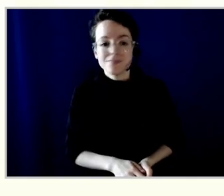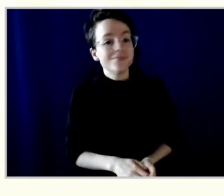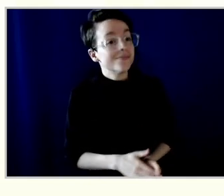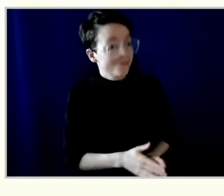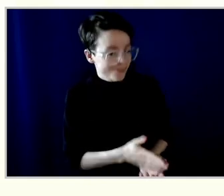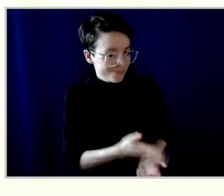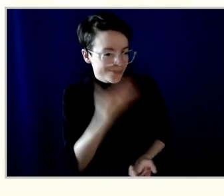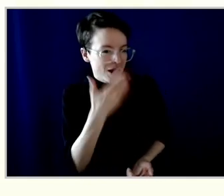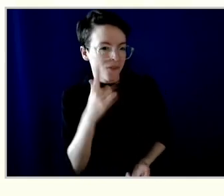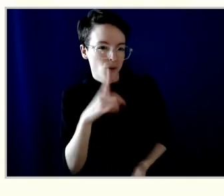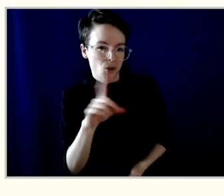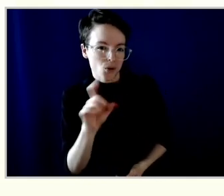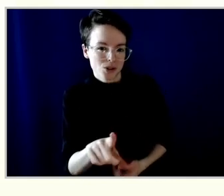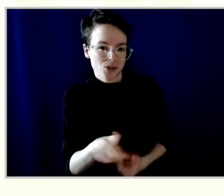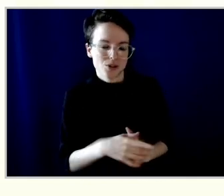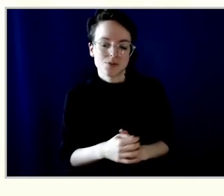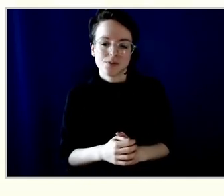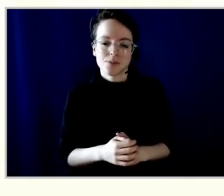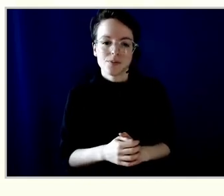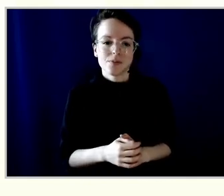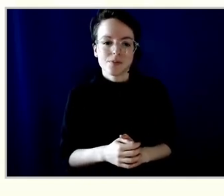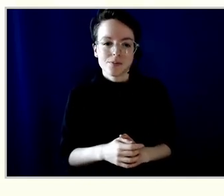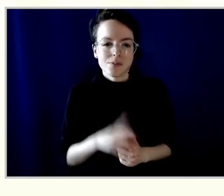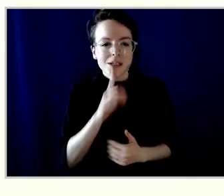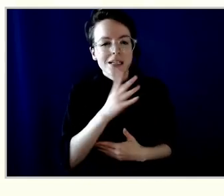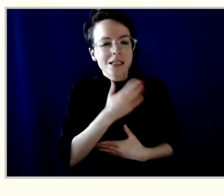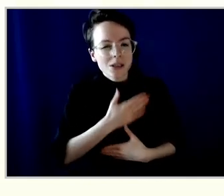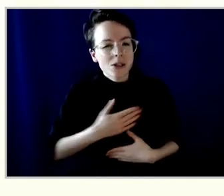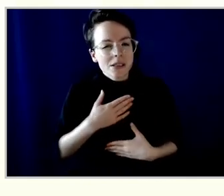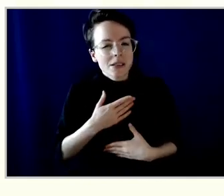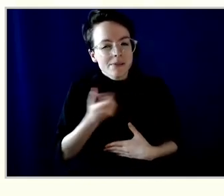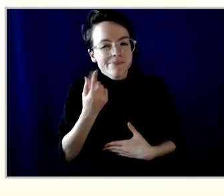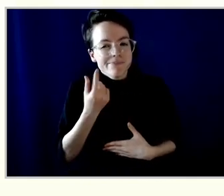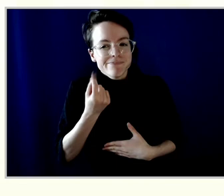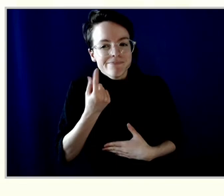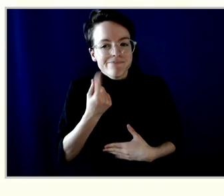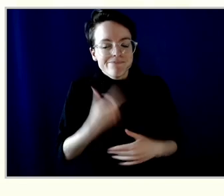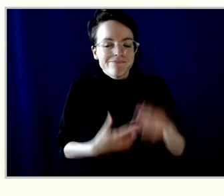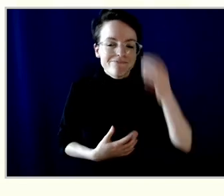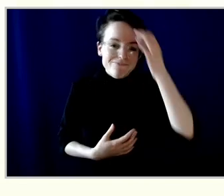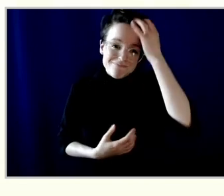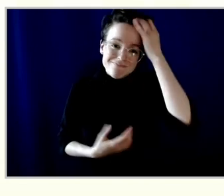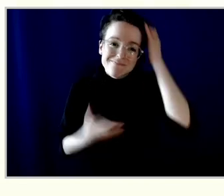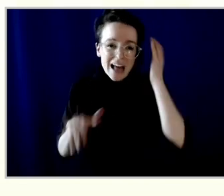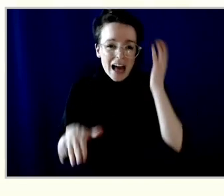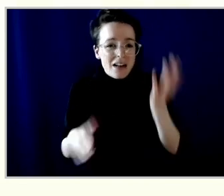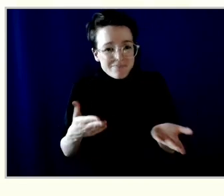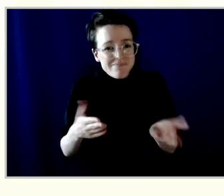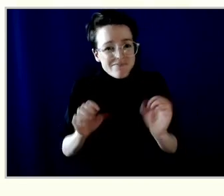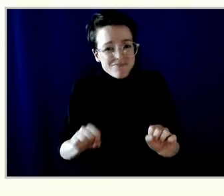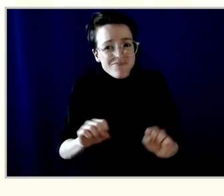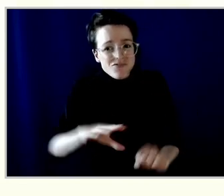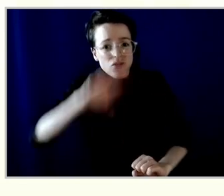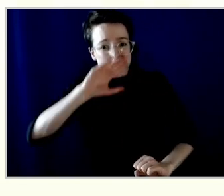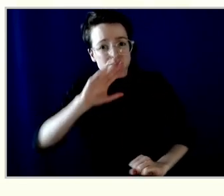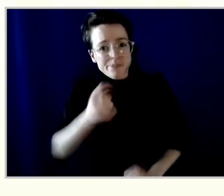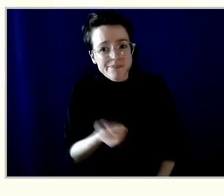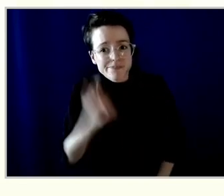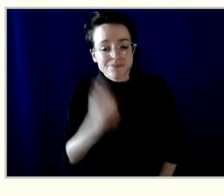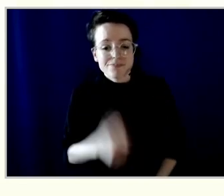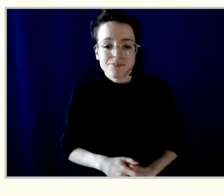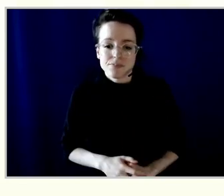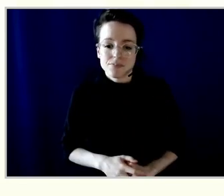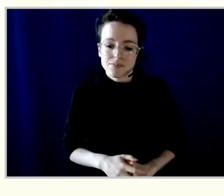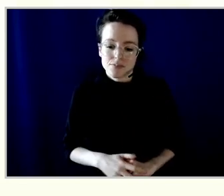certainly appreciate that at times that may feel or is inconvenient. When we looked at our branch network, you know, we do